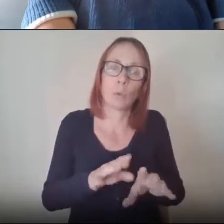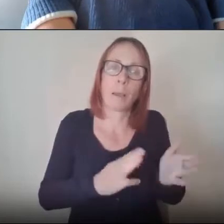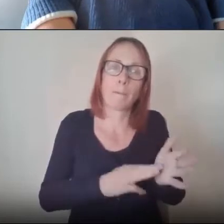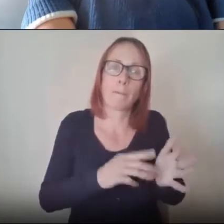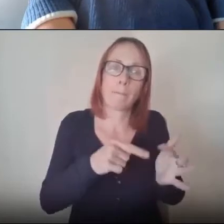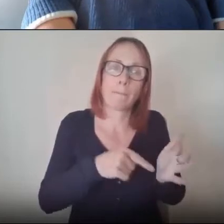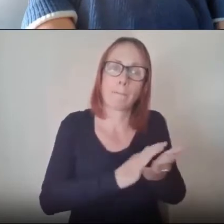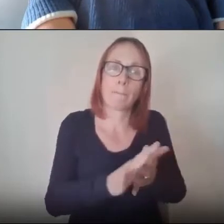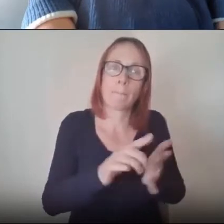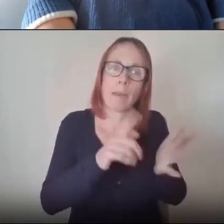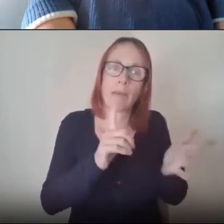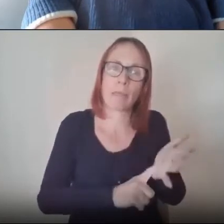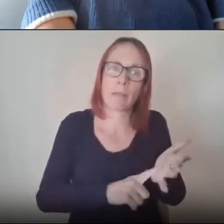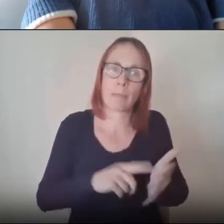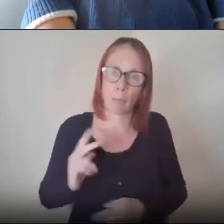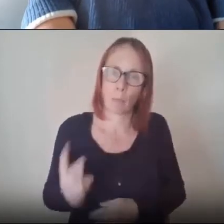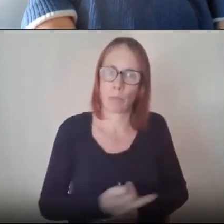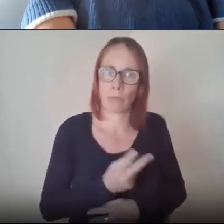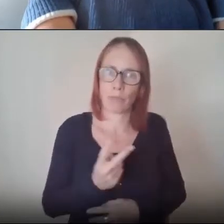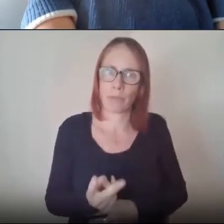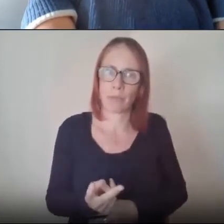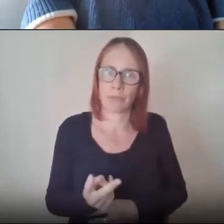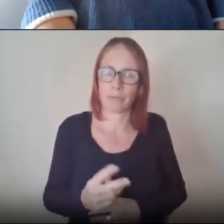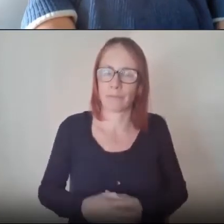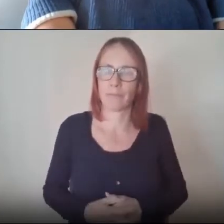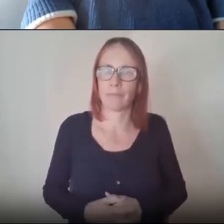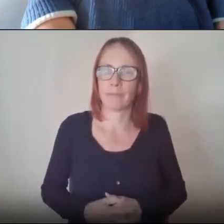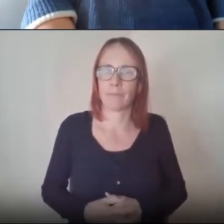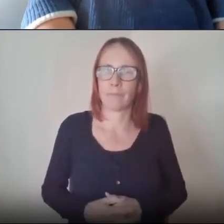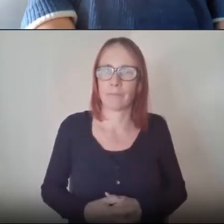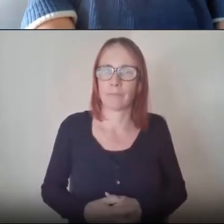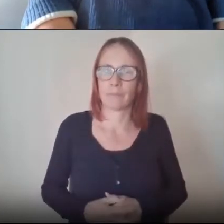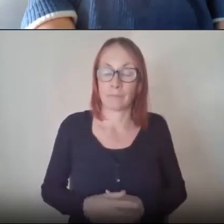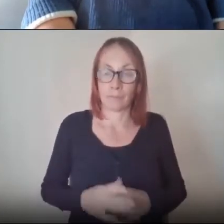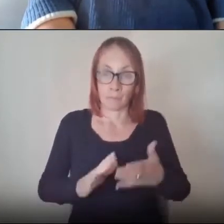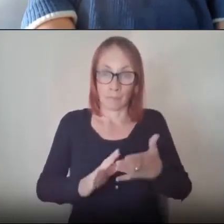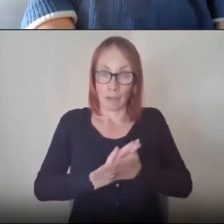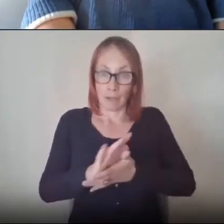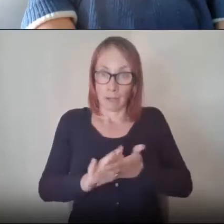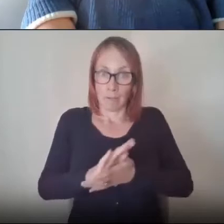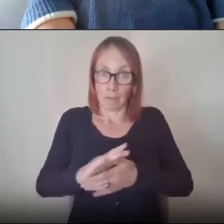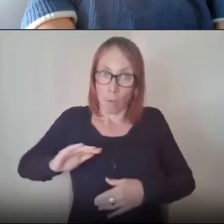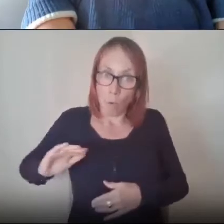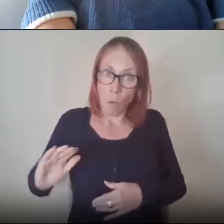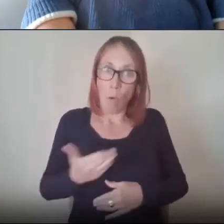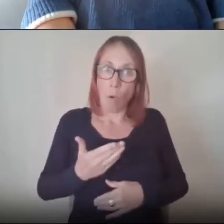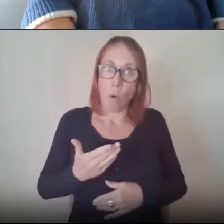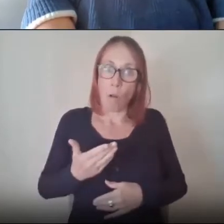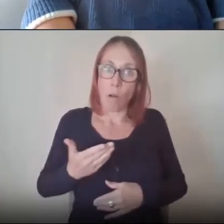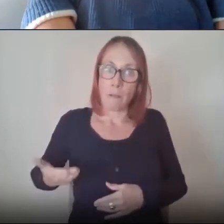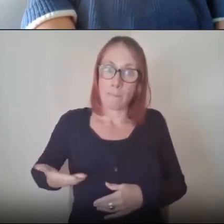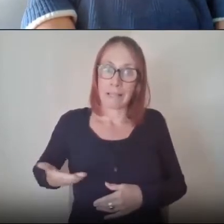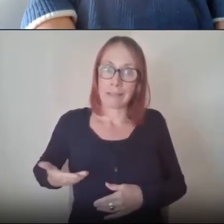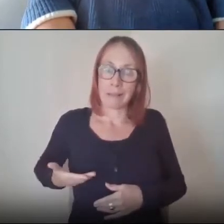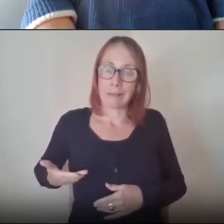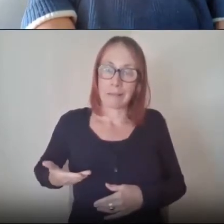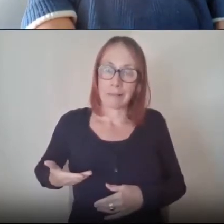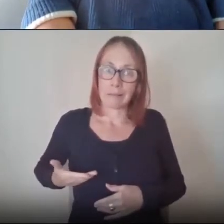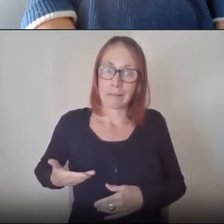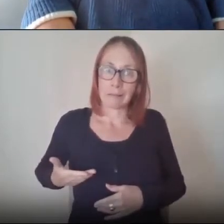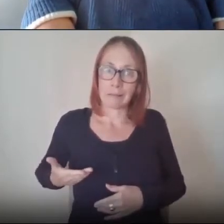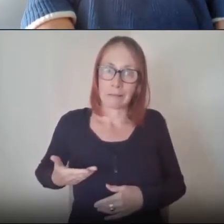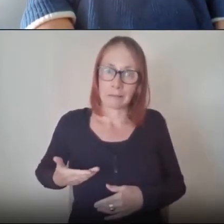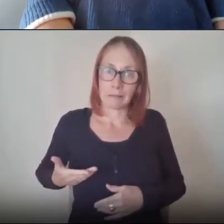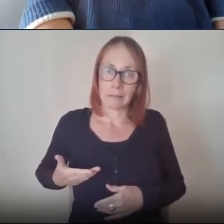and as a consequence of that every one of the businesses uh that what went into lockdown